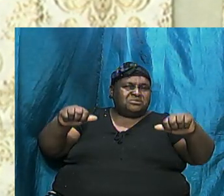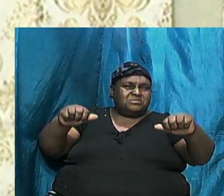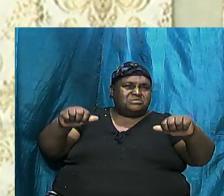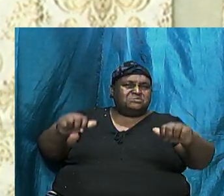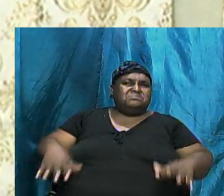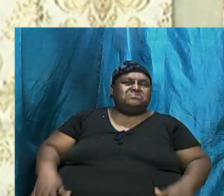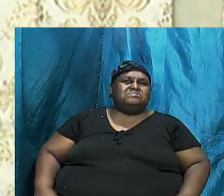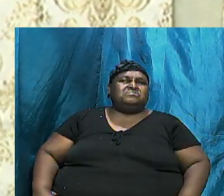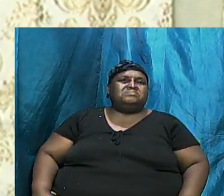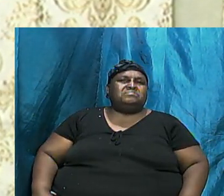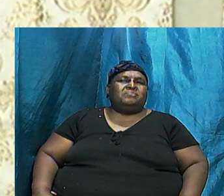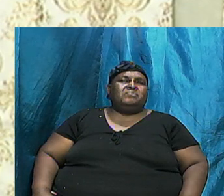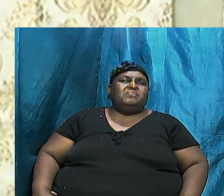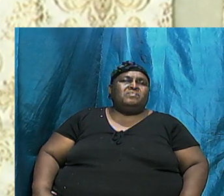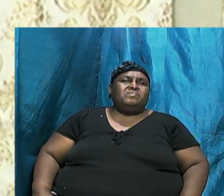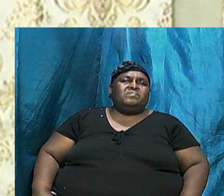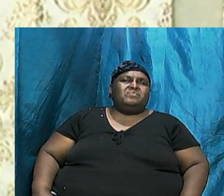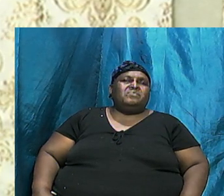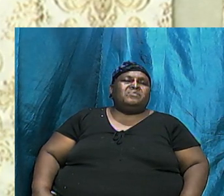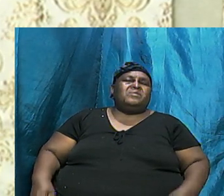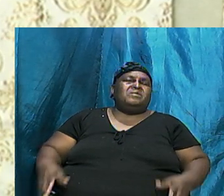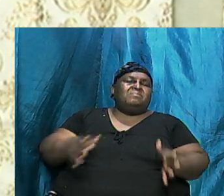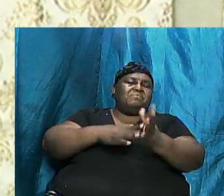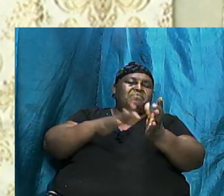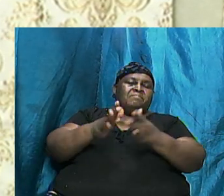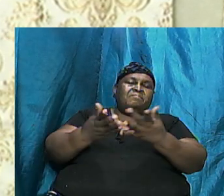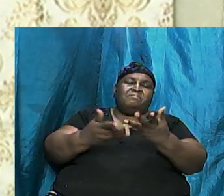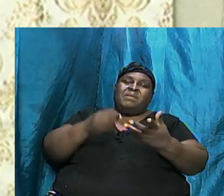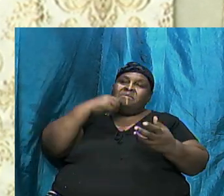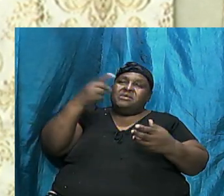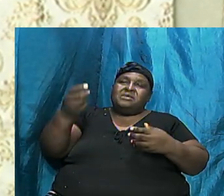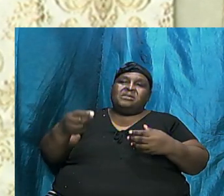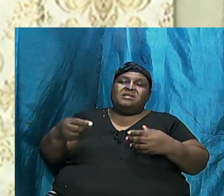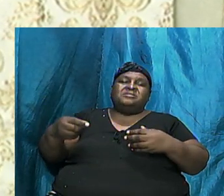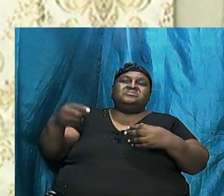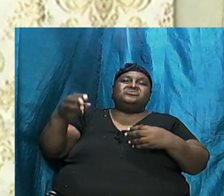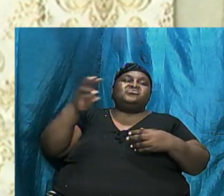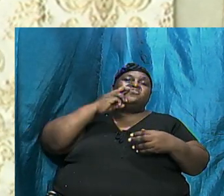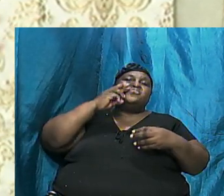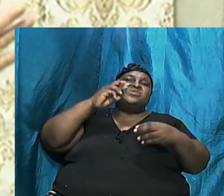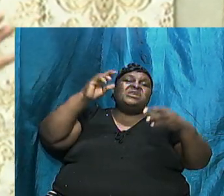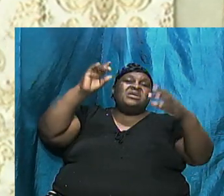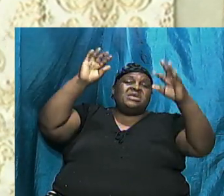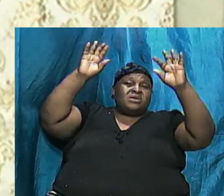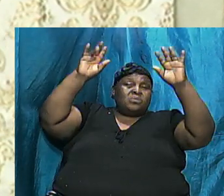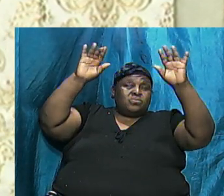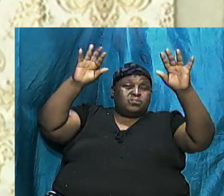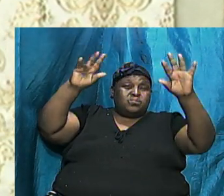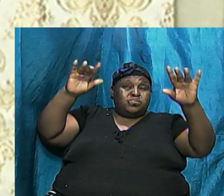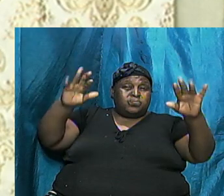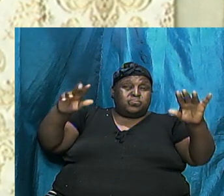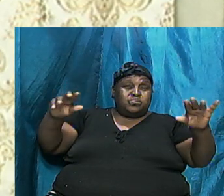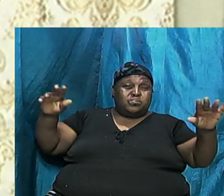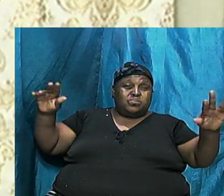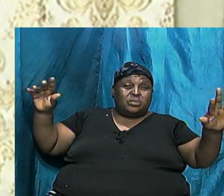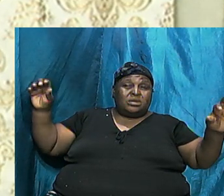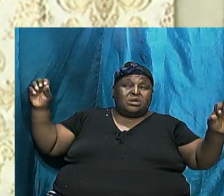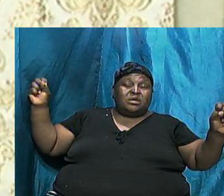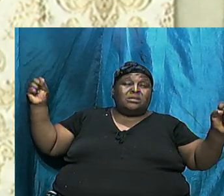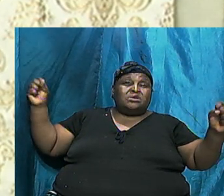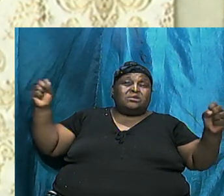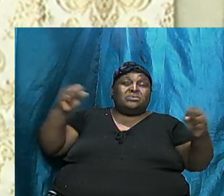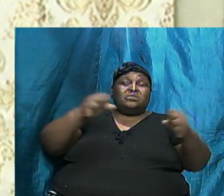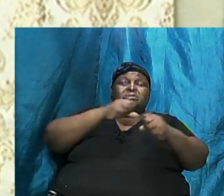That The Windows Of Heaven So The Rain Came Down From Above Heavy Thunderous It Also